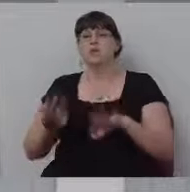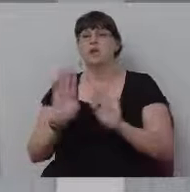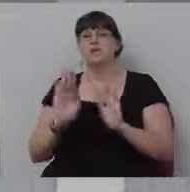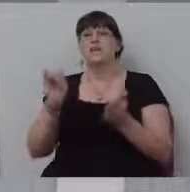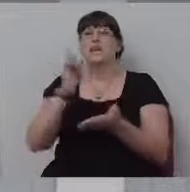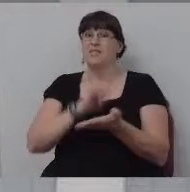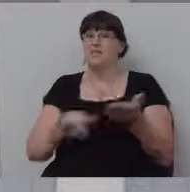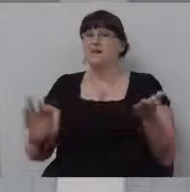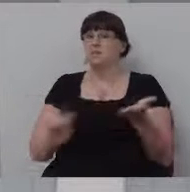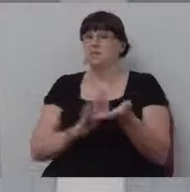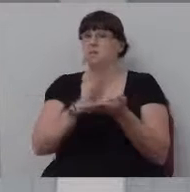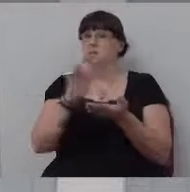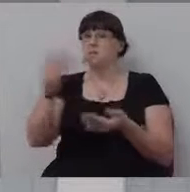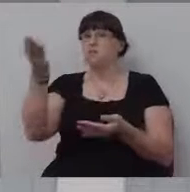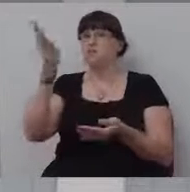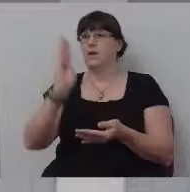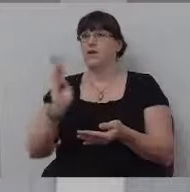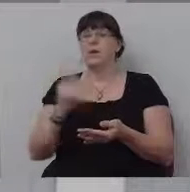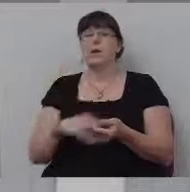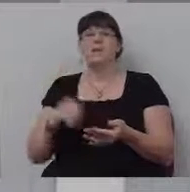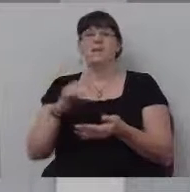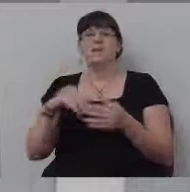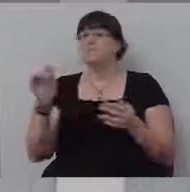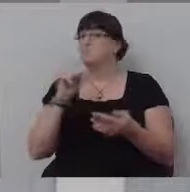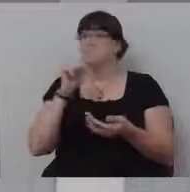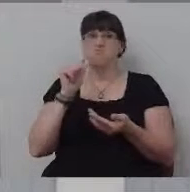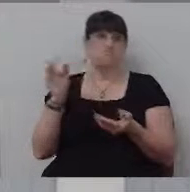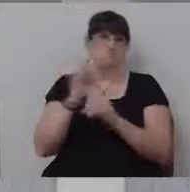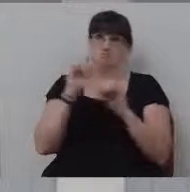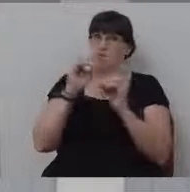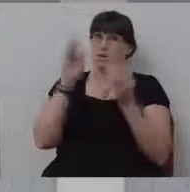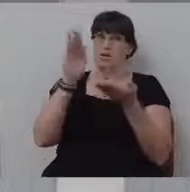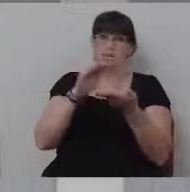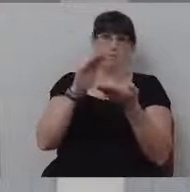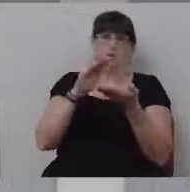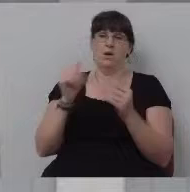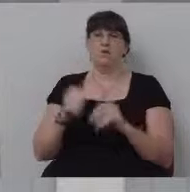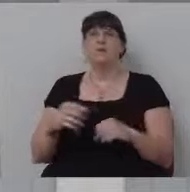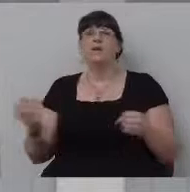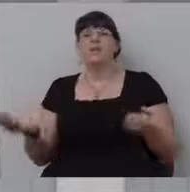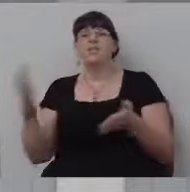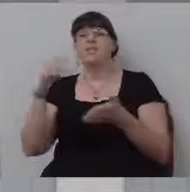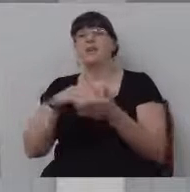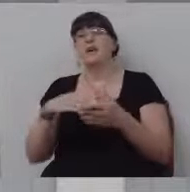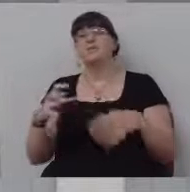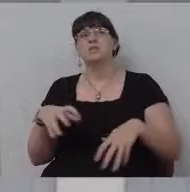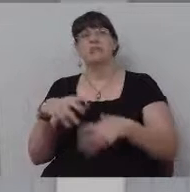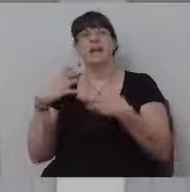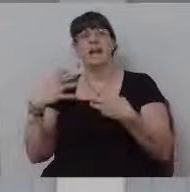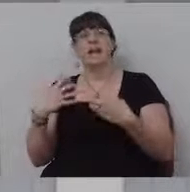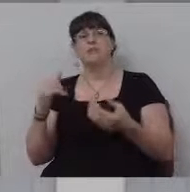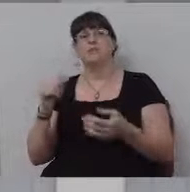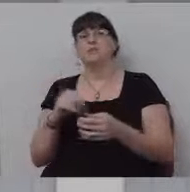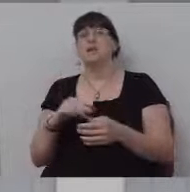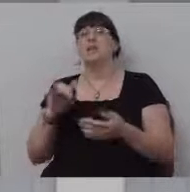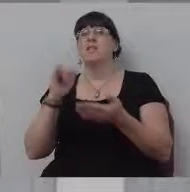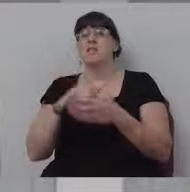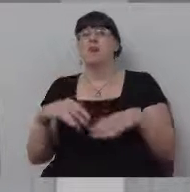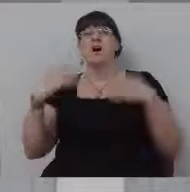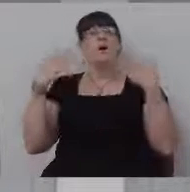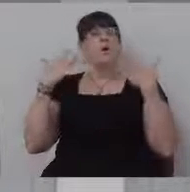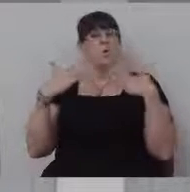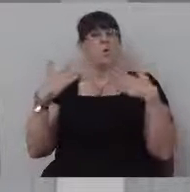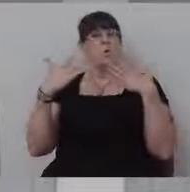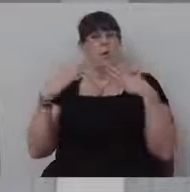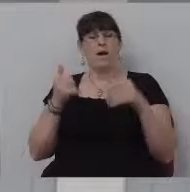Lord. I mean, that's no small sacrifice, a thousand animals. Uh, by anyone's standard, that would be quite an amazing feat to, uh,